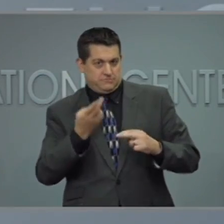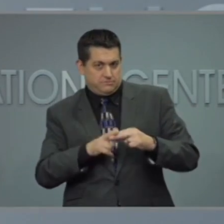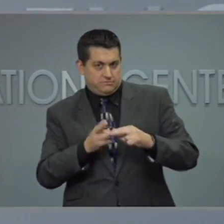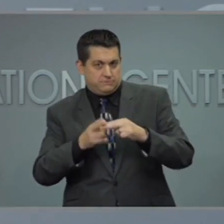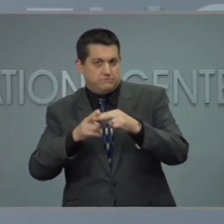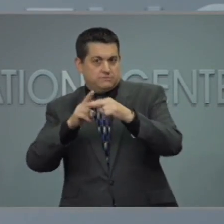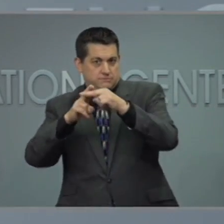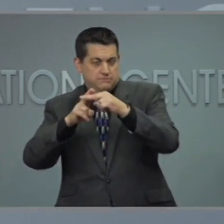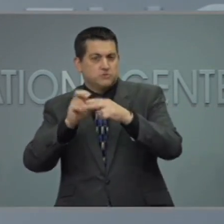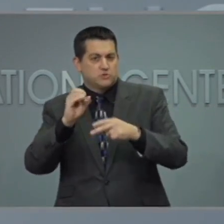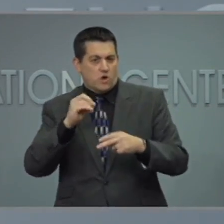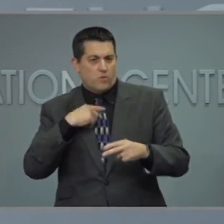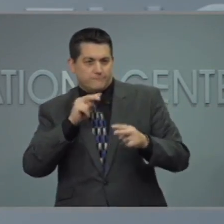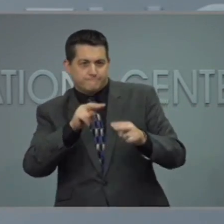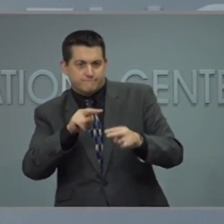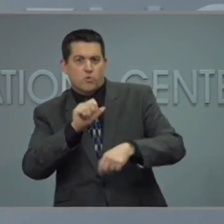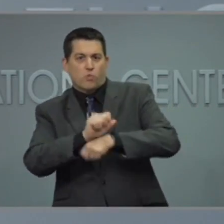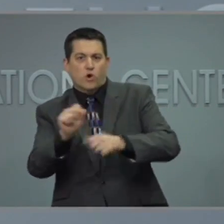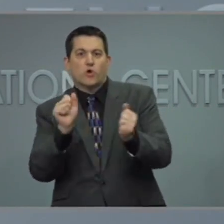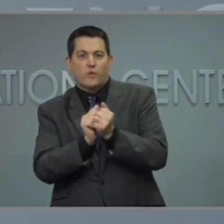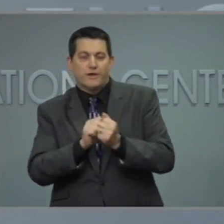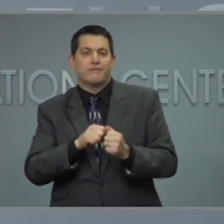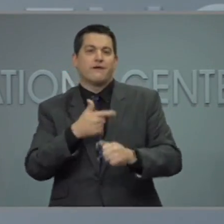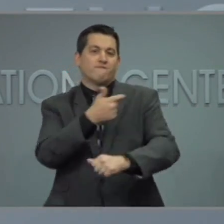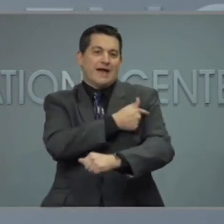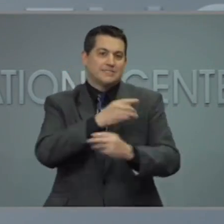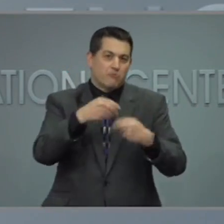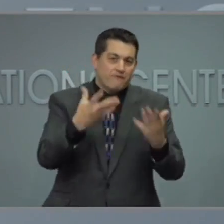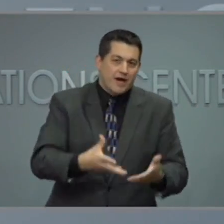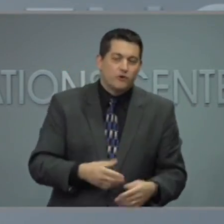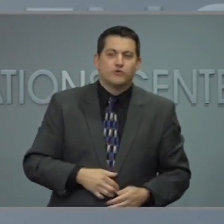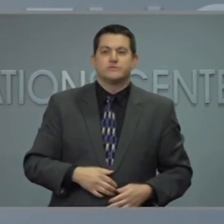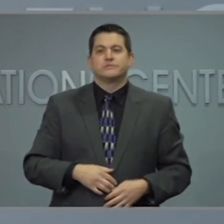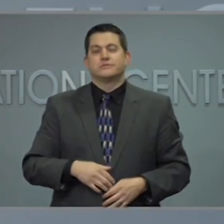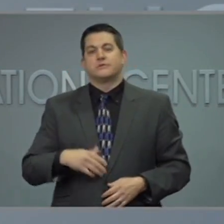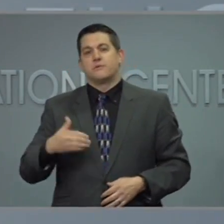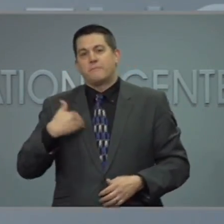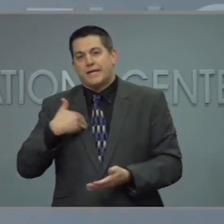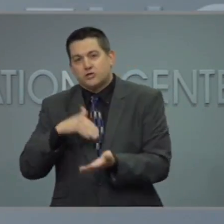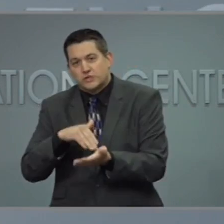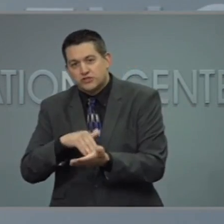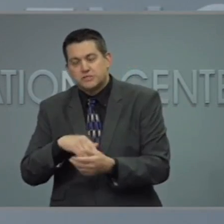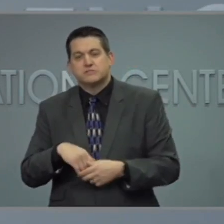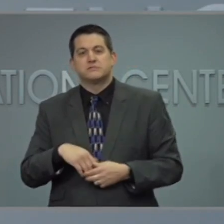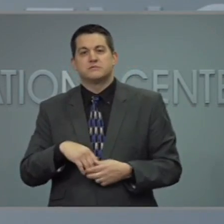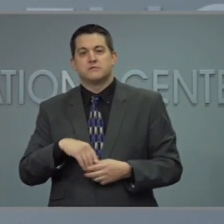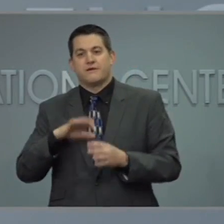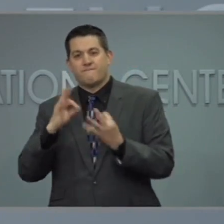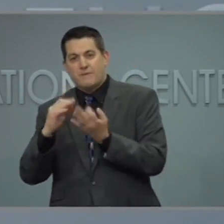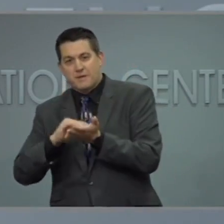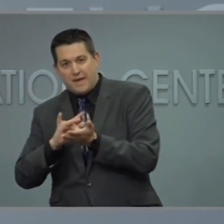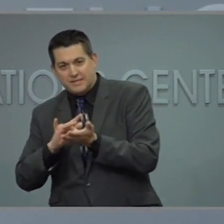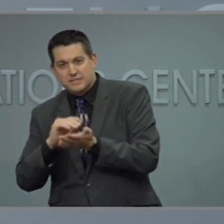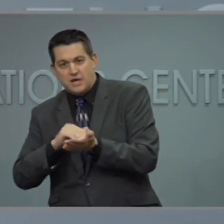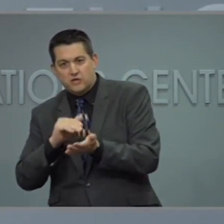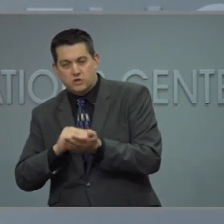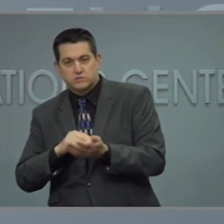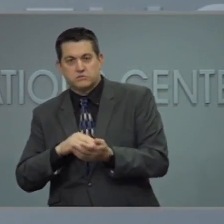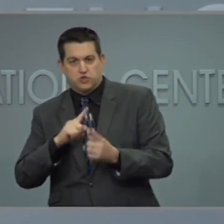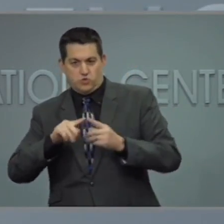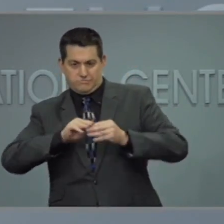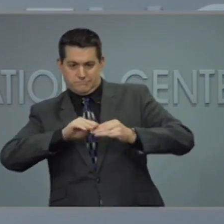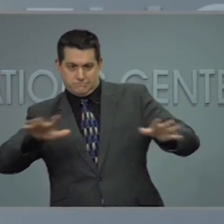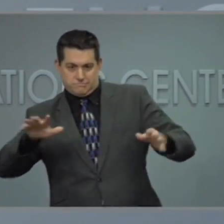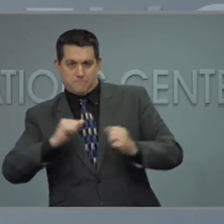We're working with vaccine providers including pediatricians and family medicine doctors to make the Pfizer vaccine accessible across